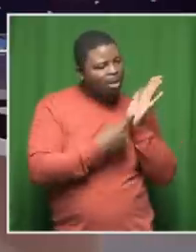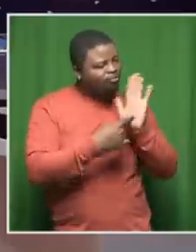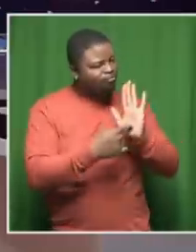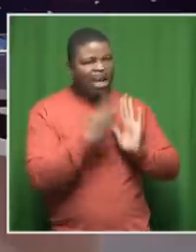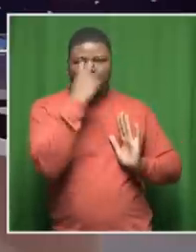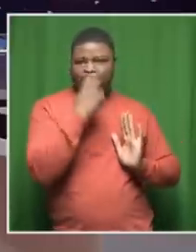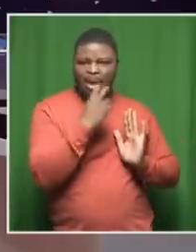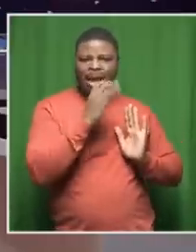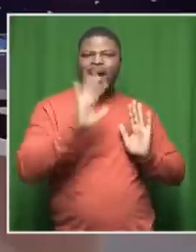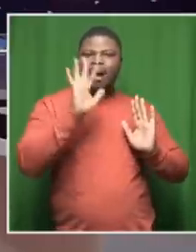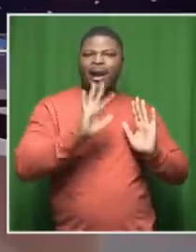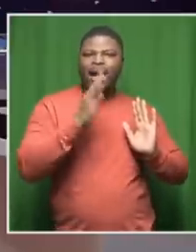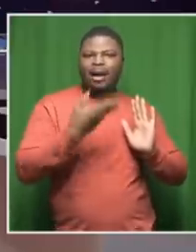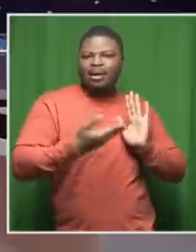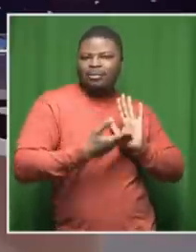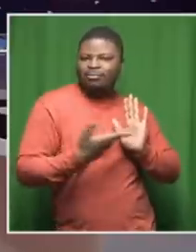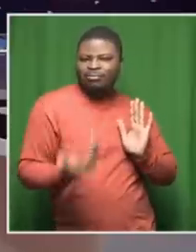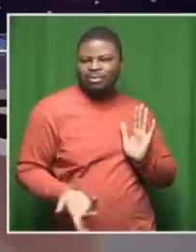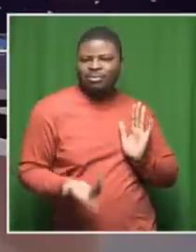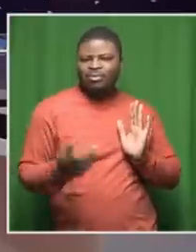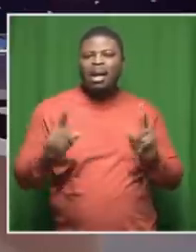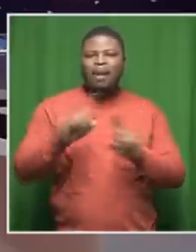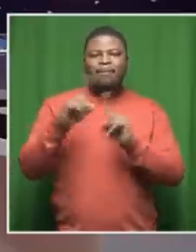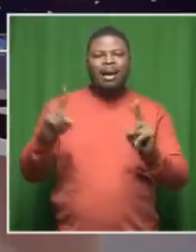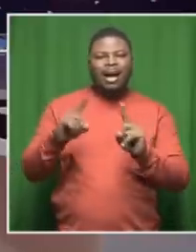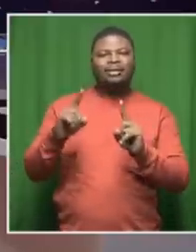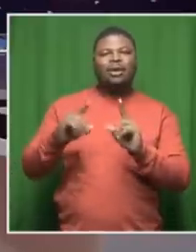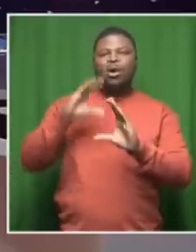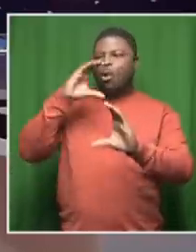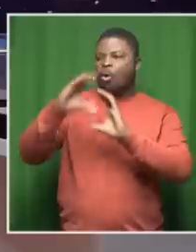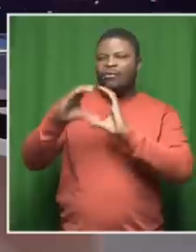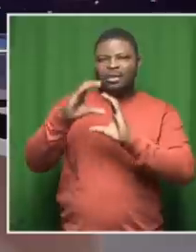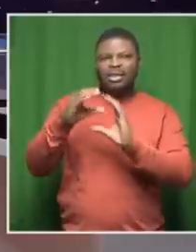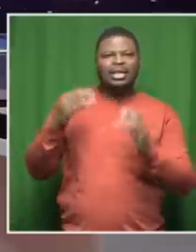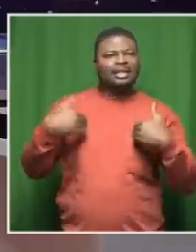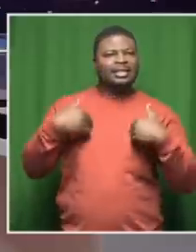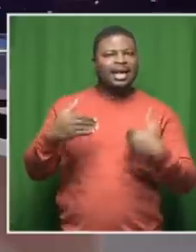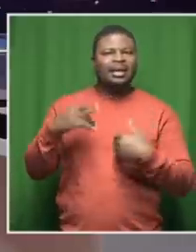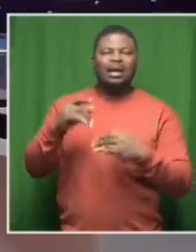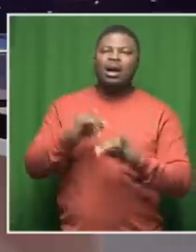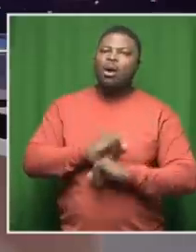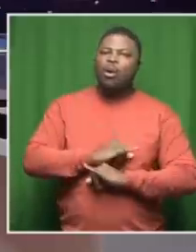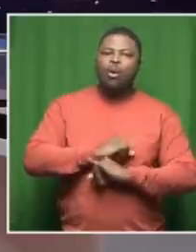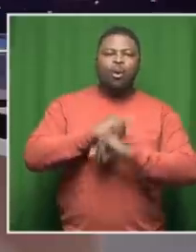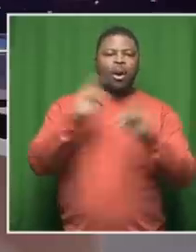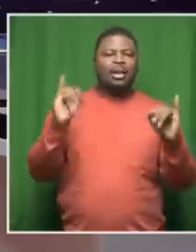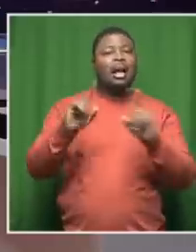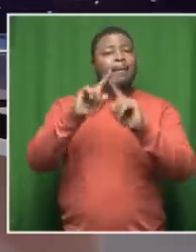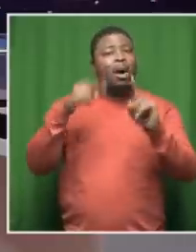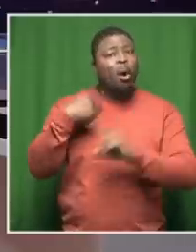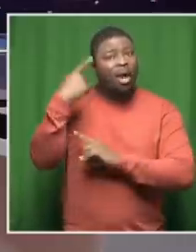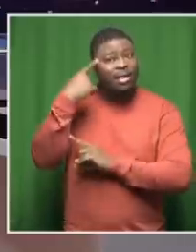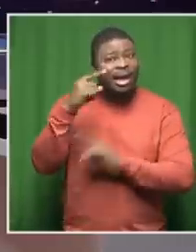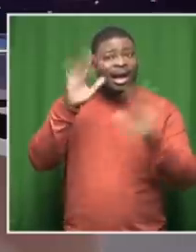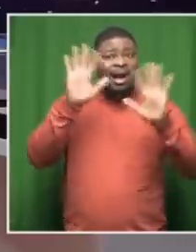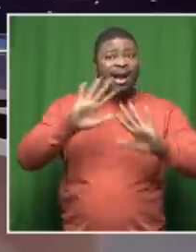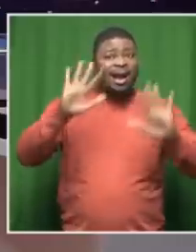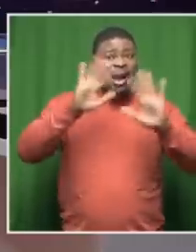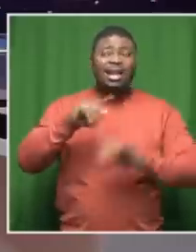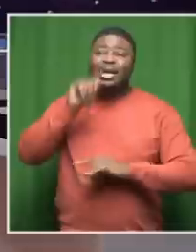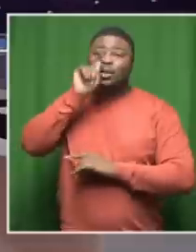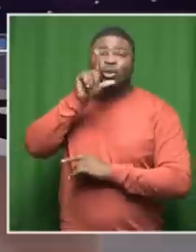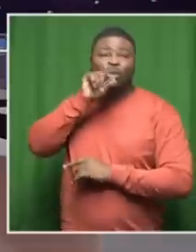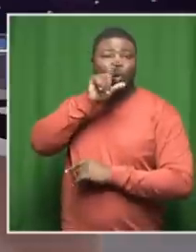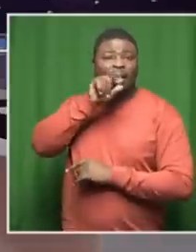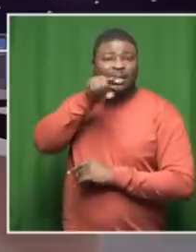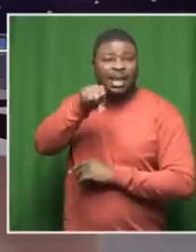color and that's it the conversation that will start from there how dare you what are you saying about the color but it's like no i i